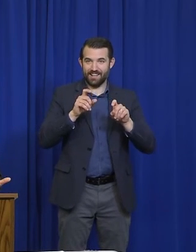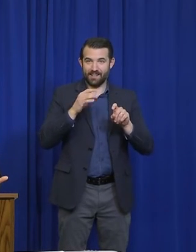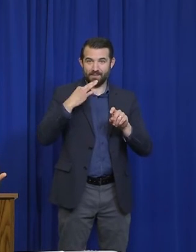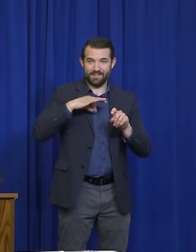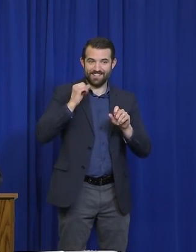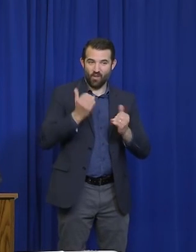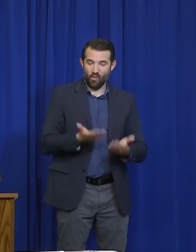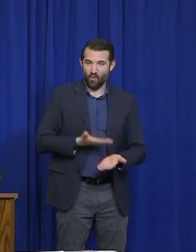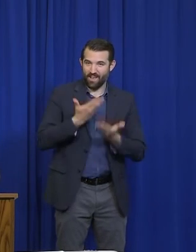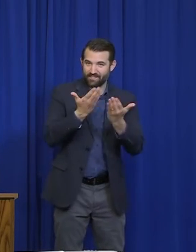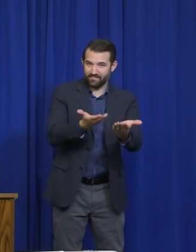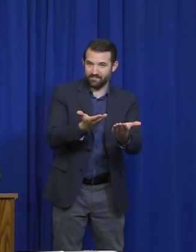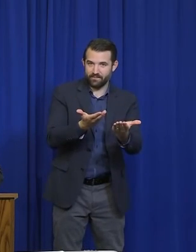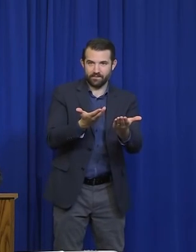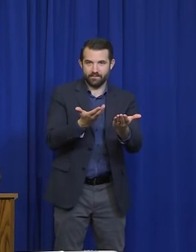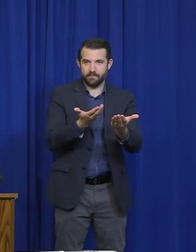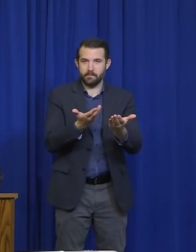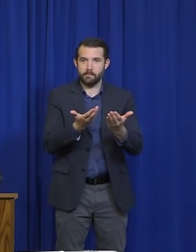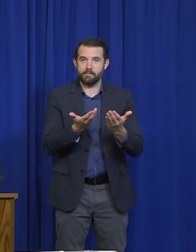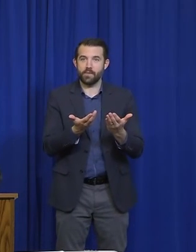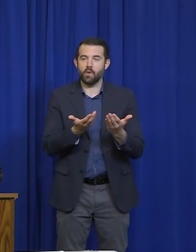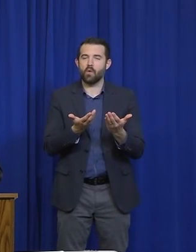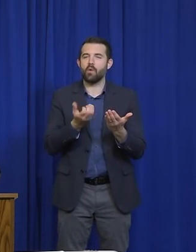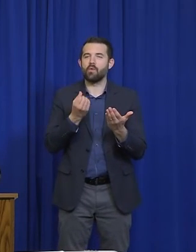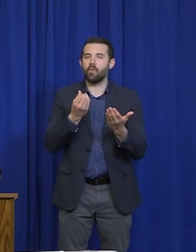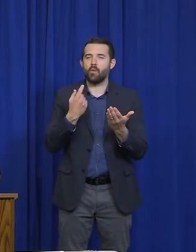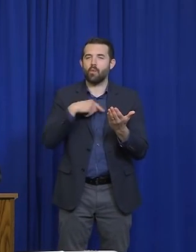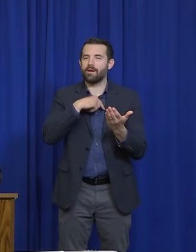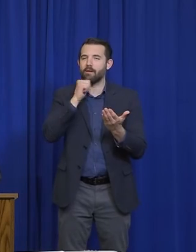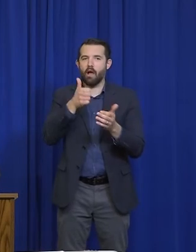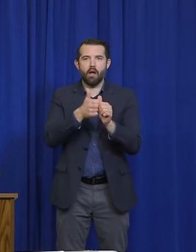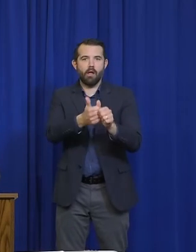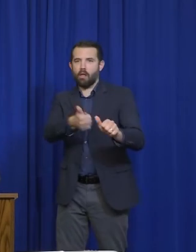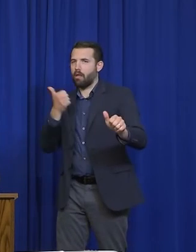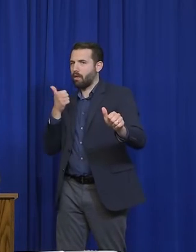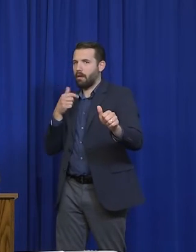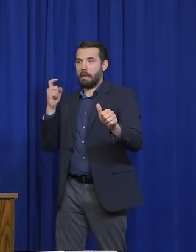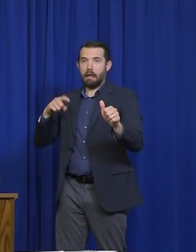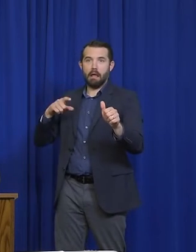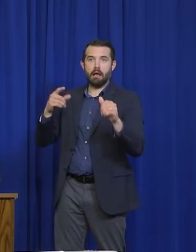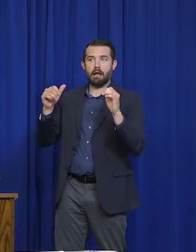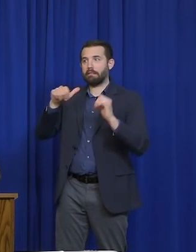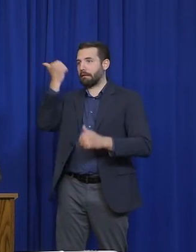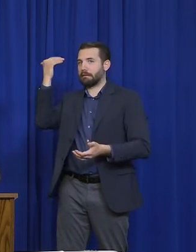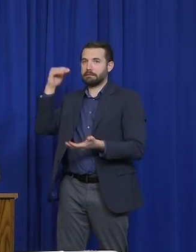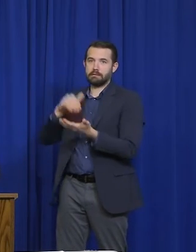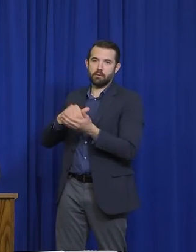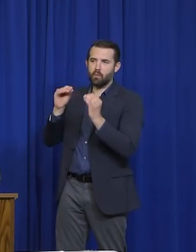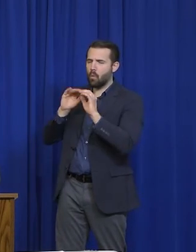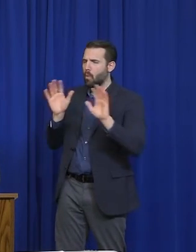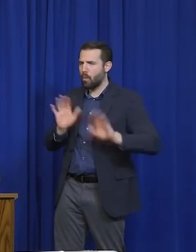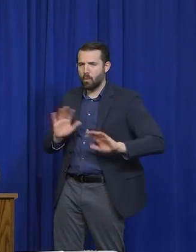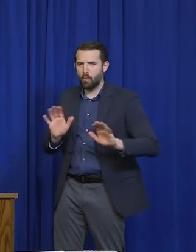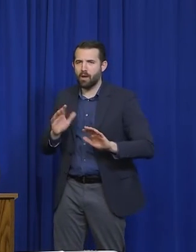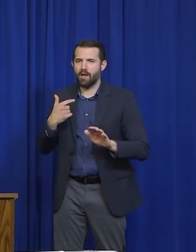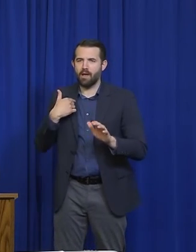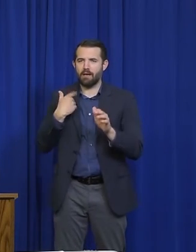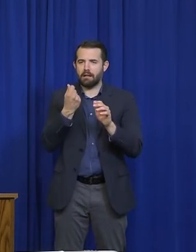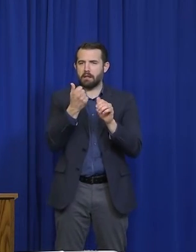As you can see, Phil, there's a wide variety, but our goal is to significantly expand it. And the way that